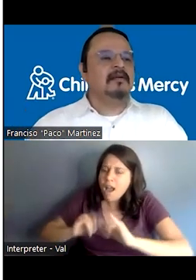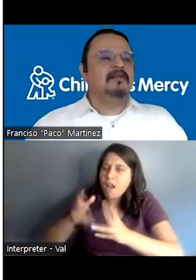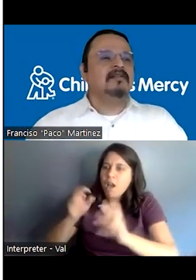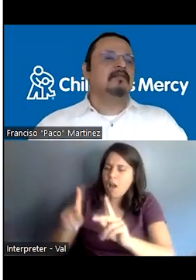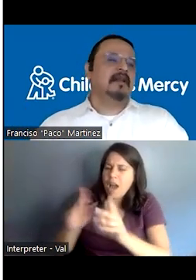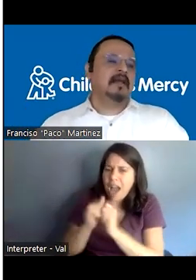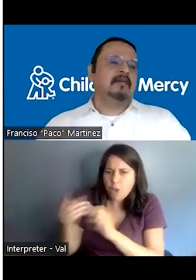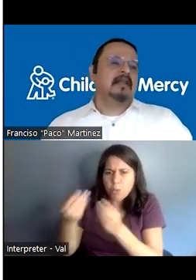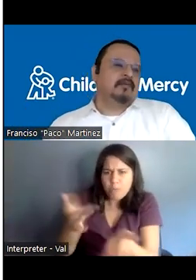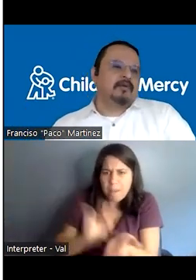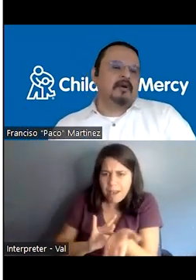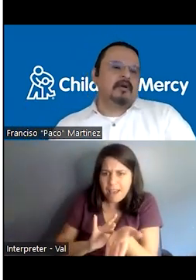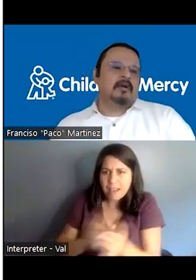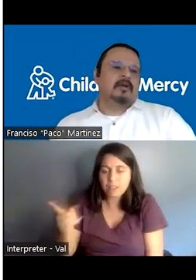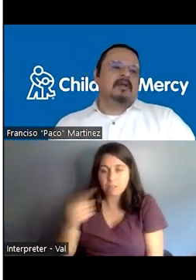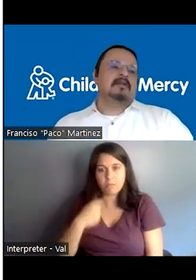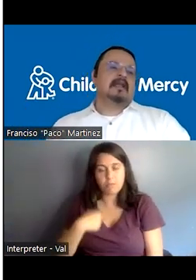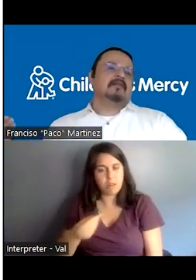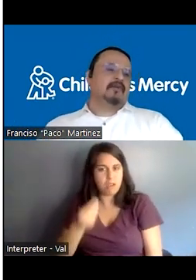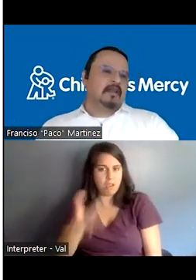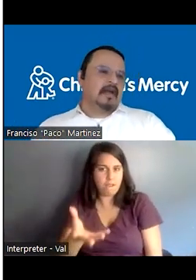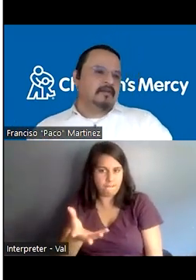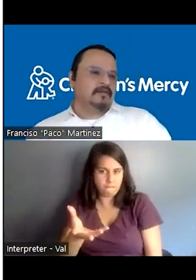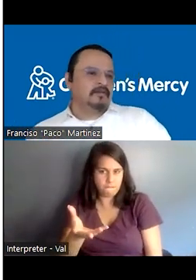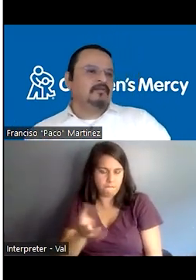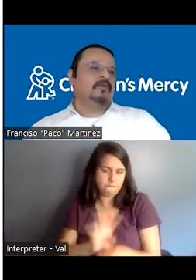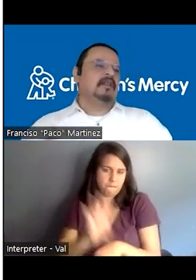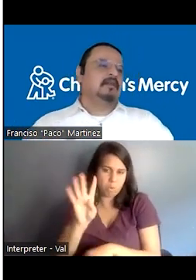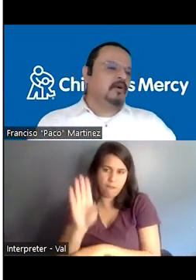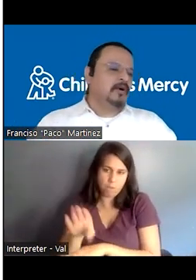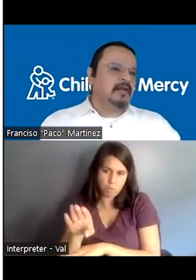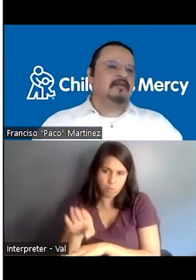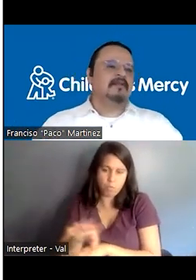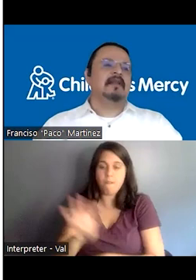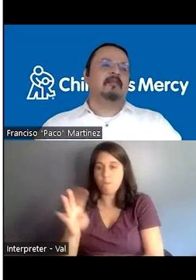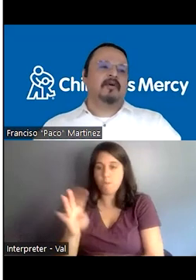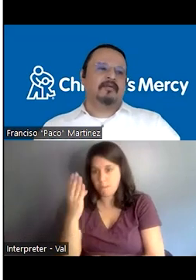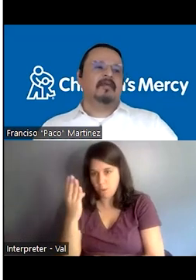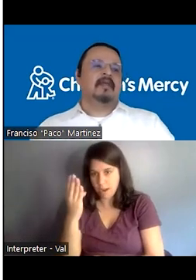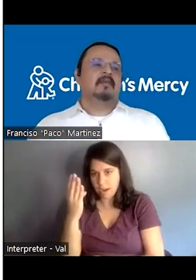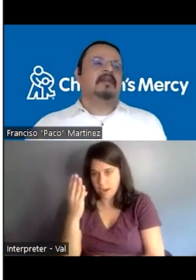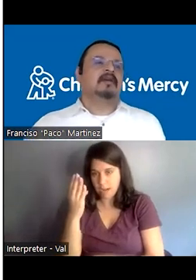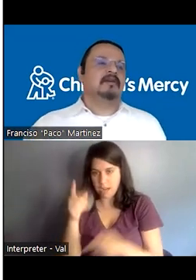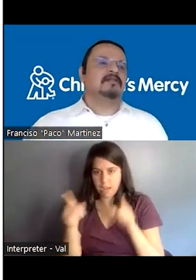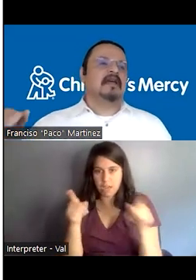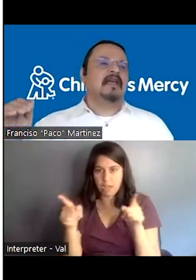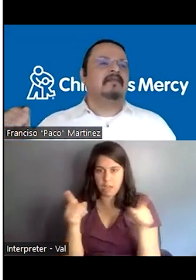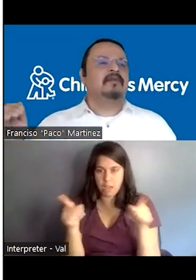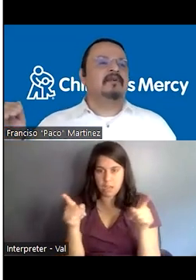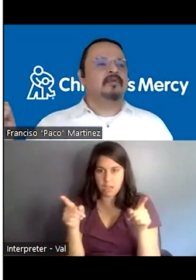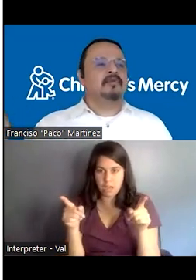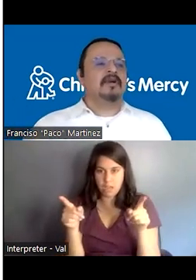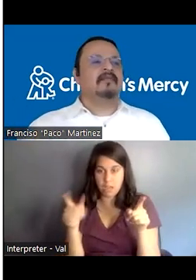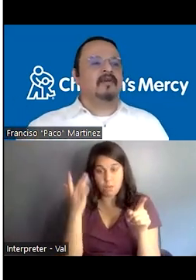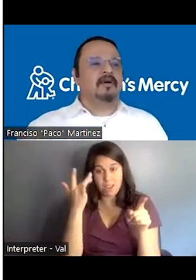medicine? And she said, well, I give her that four. And she said like a four in the afternoon, four in the morning. And she said like both because I